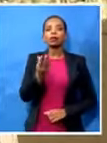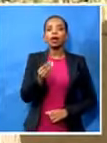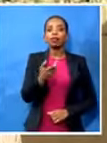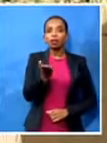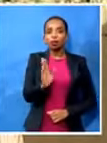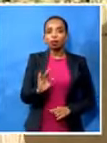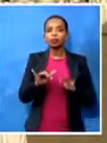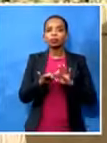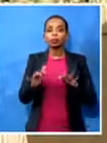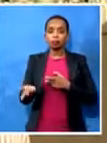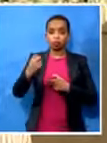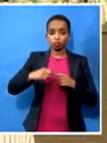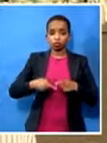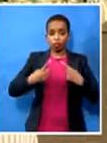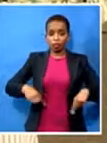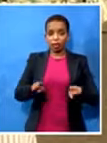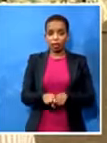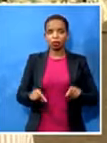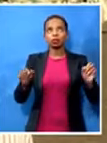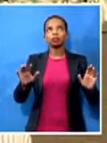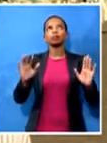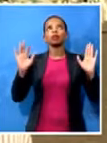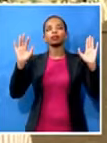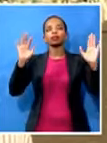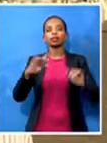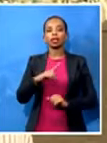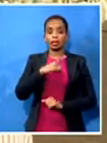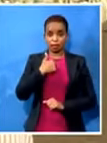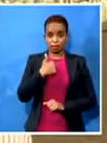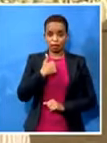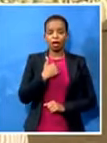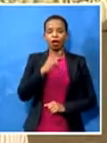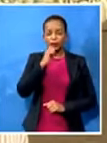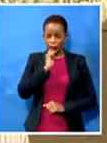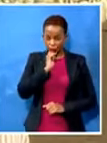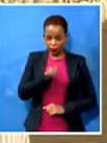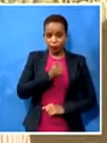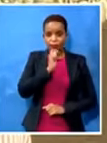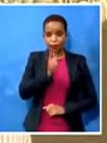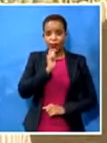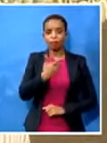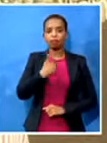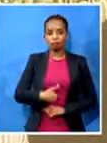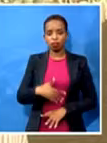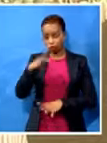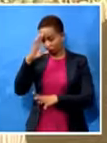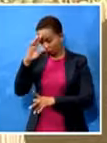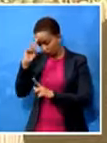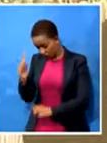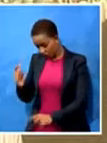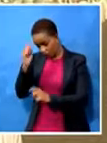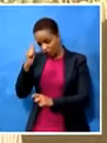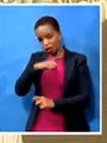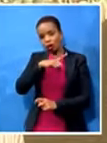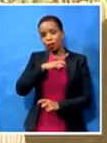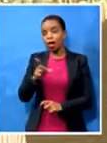And I really, really honor, you know, the fact that they saw potential in the project and that they're able